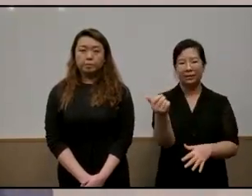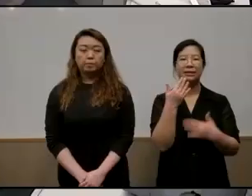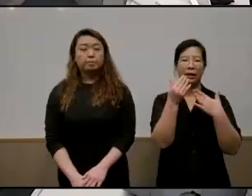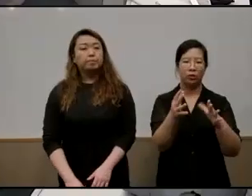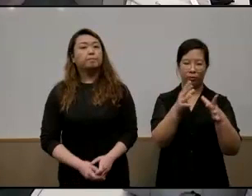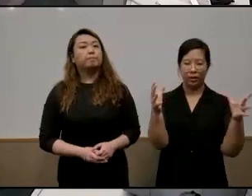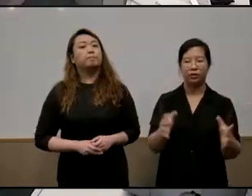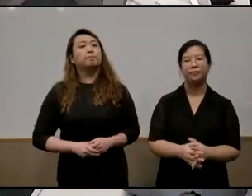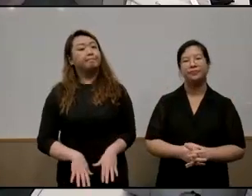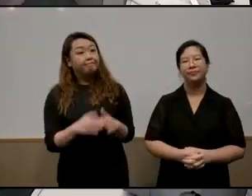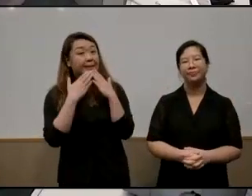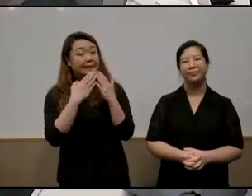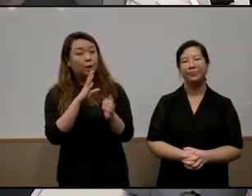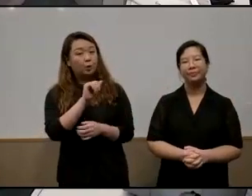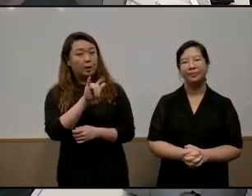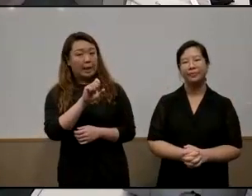thank you very much alister